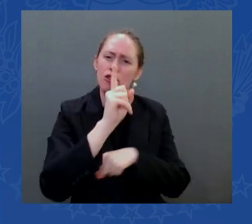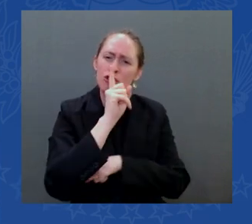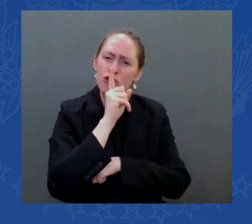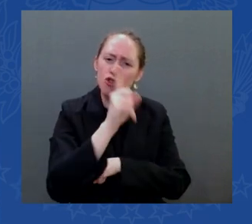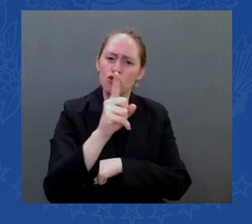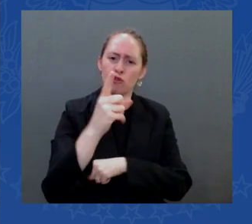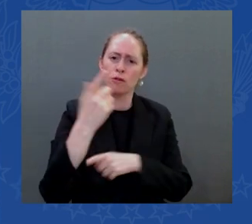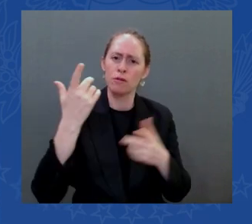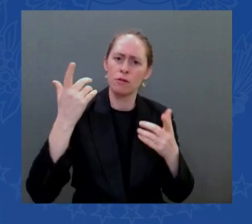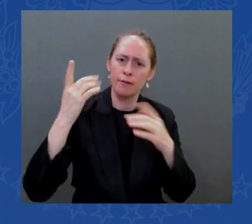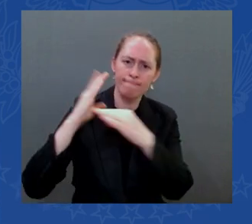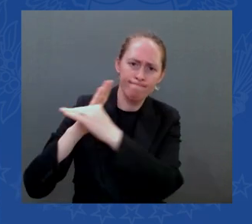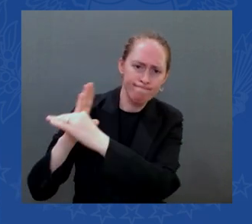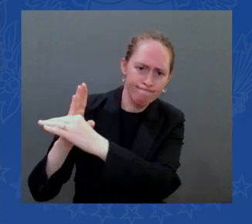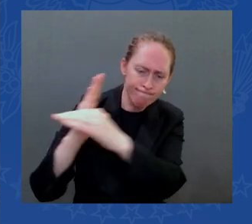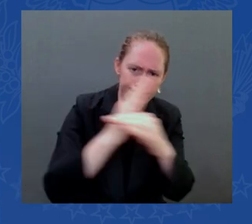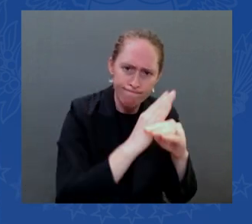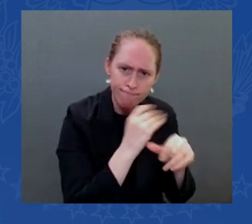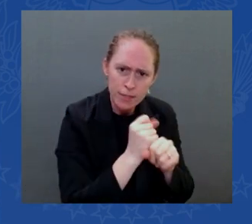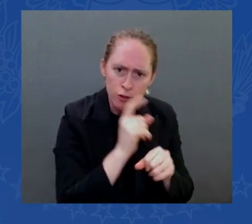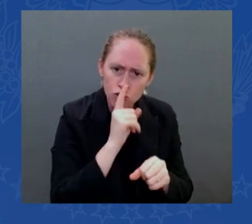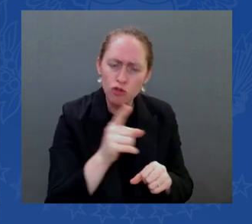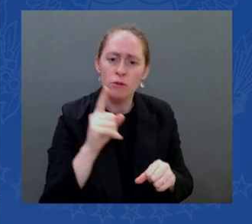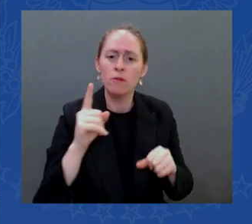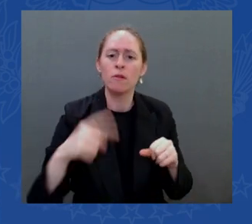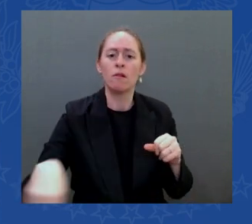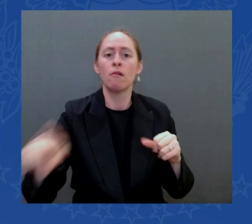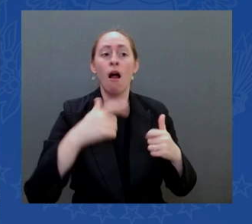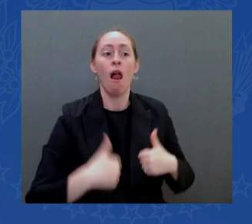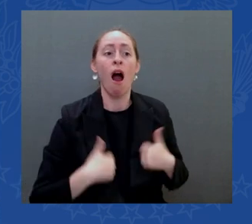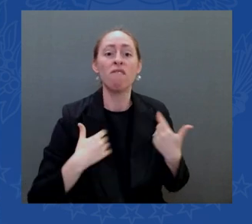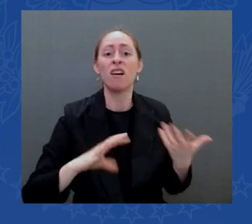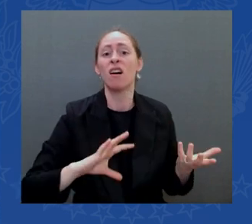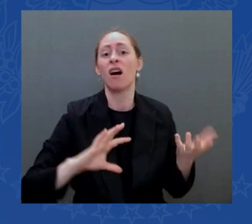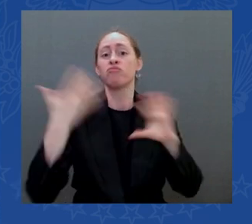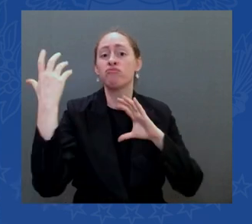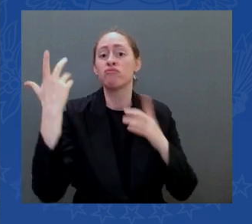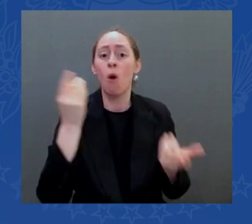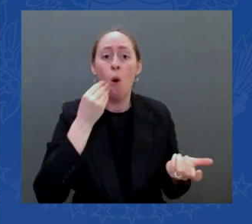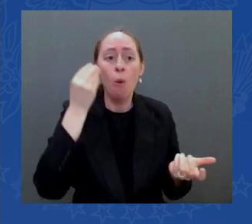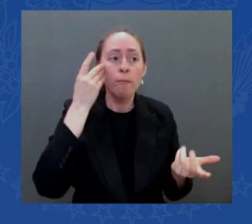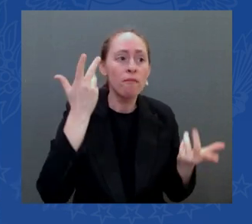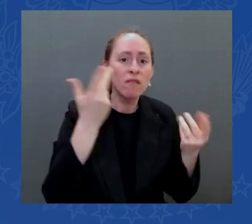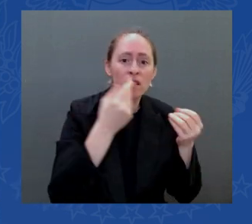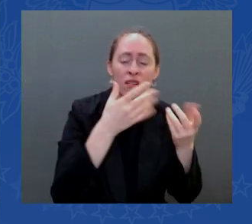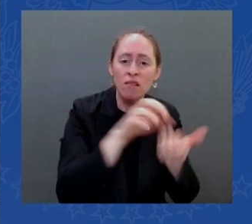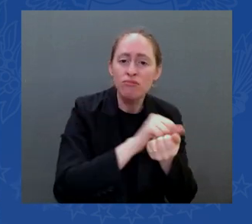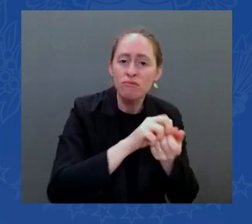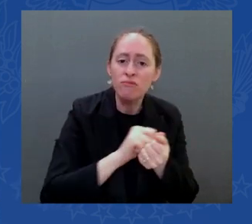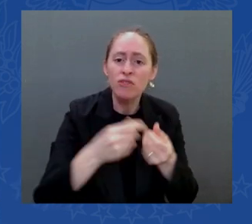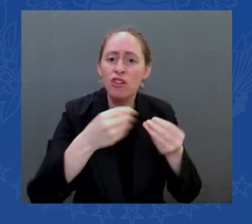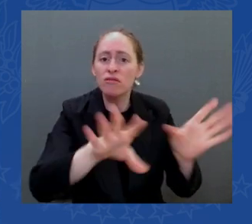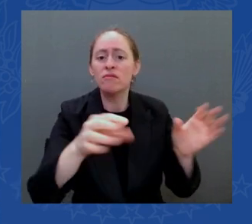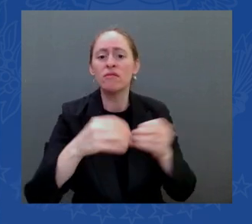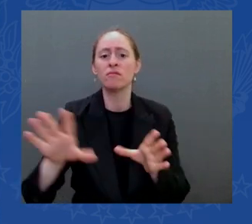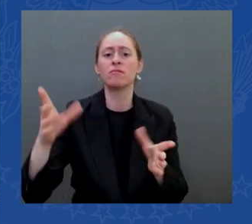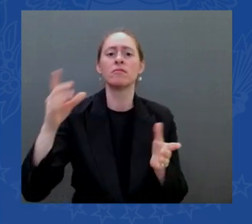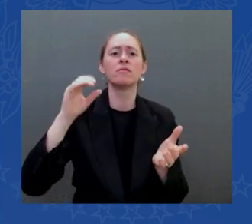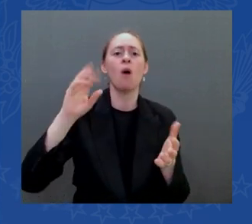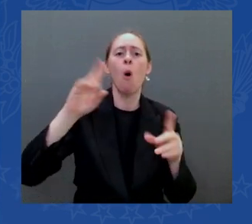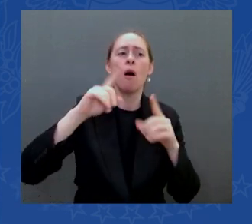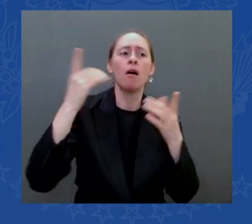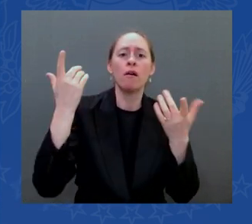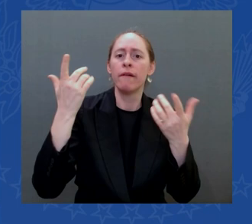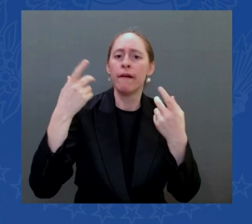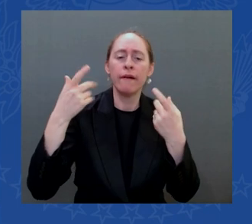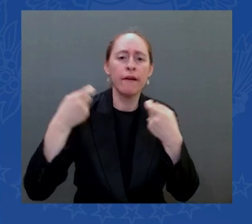because of these storms there's so much more in this law i'm not going to bore you with the rest of it but it's significant look